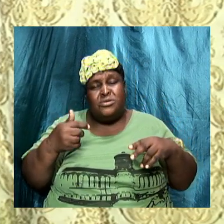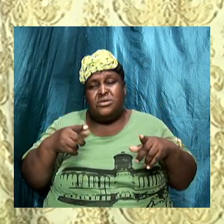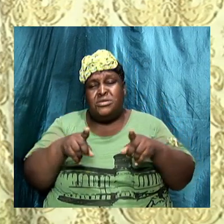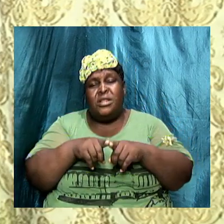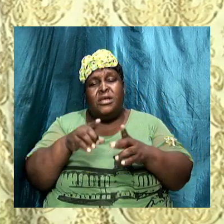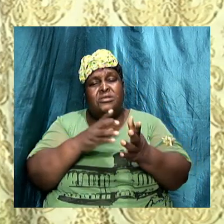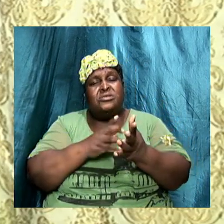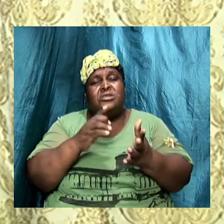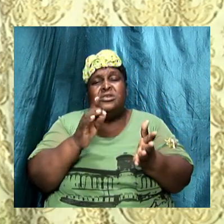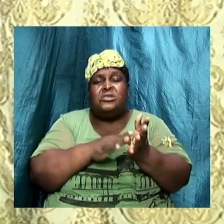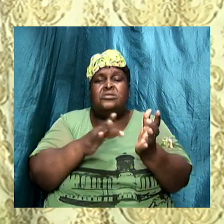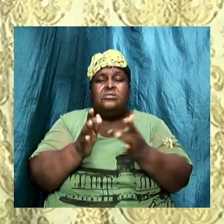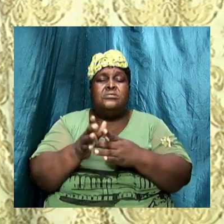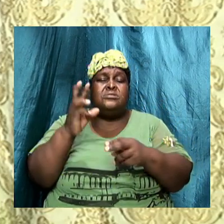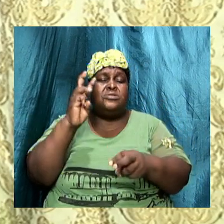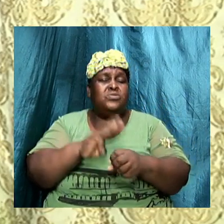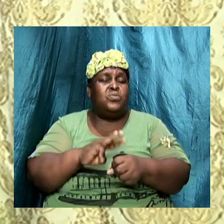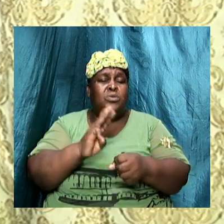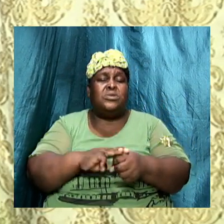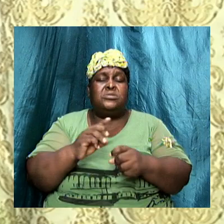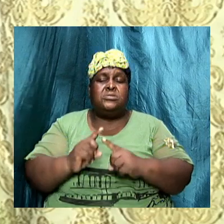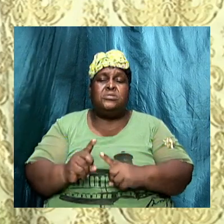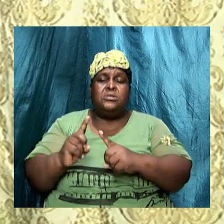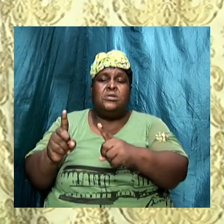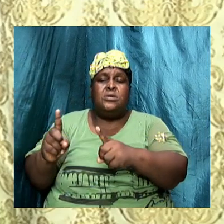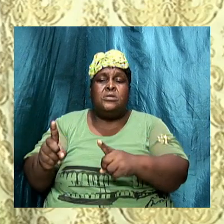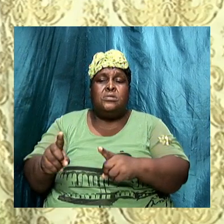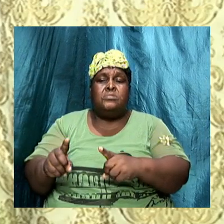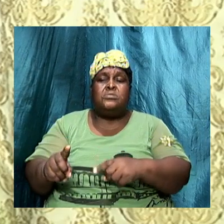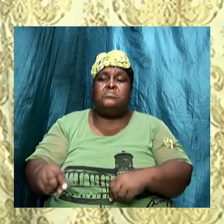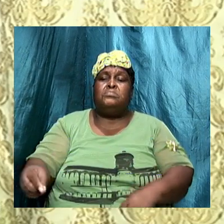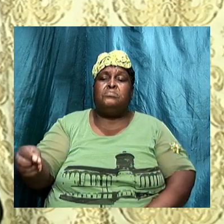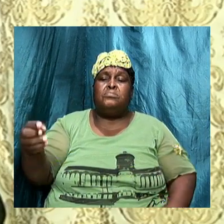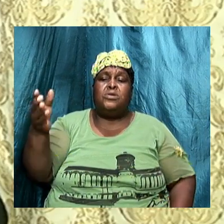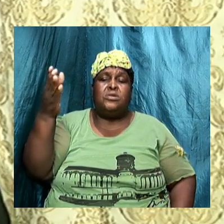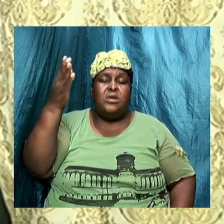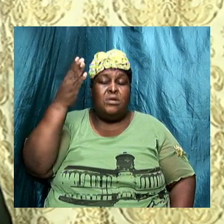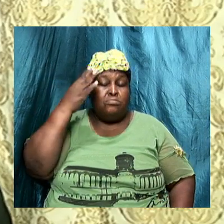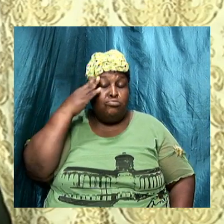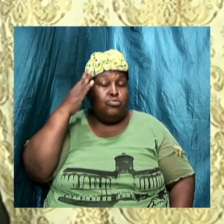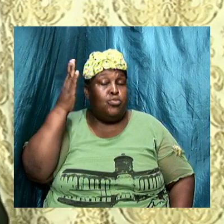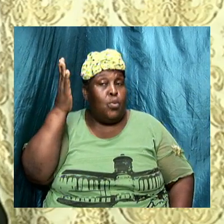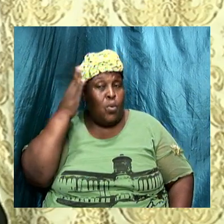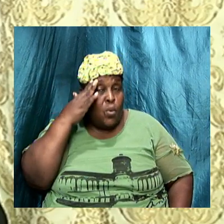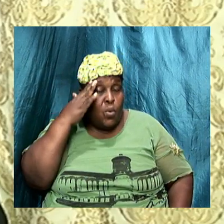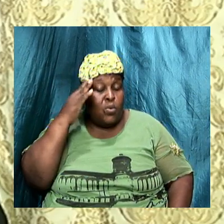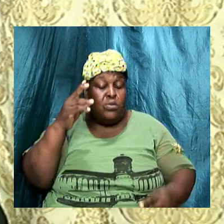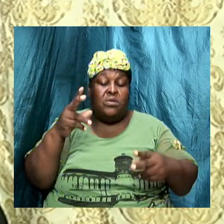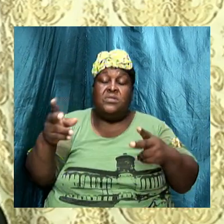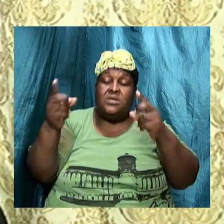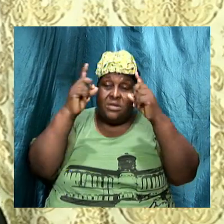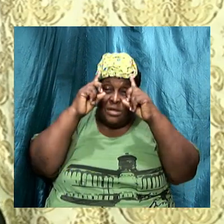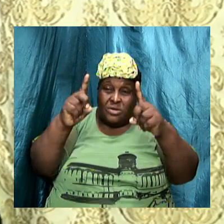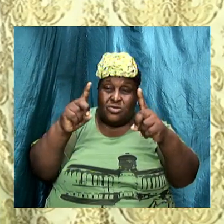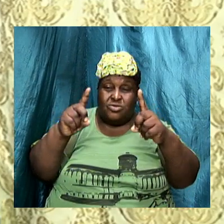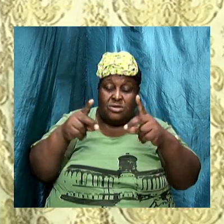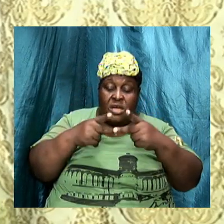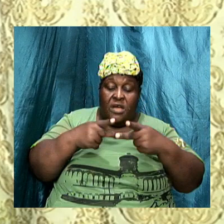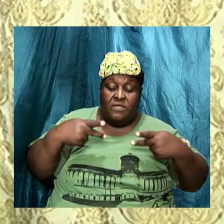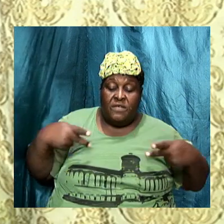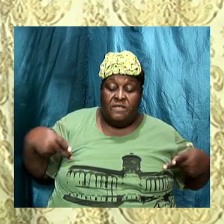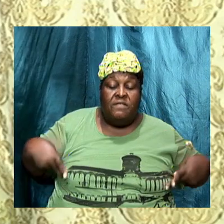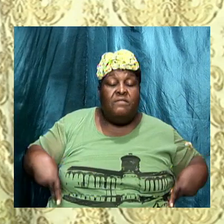warn us tonight to be aware of the doctrines of the Pharisees and the